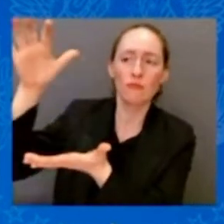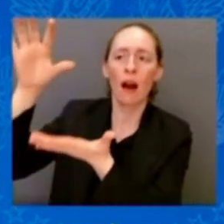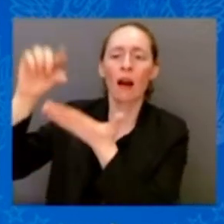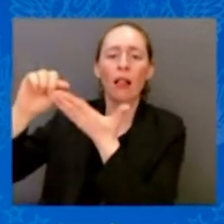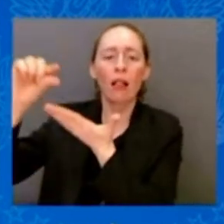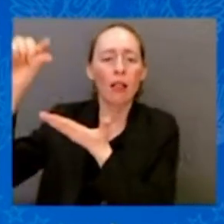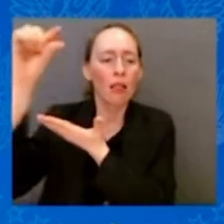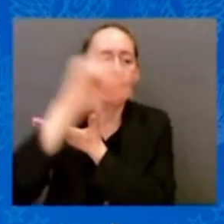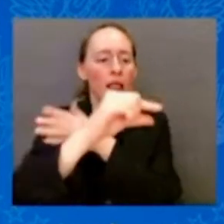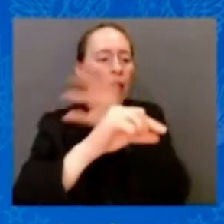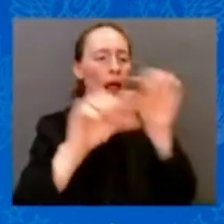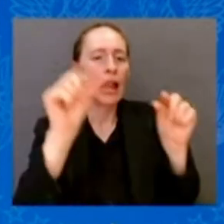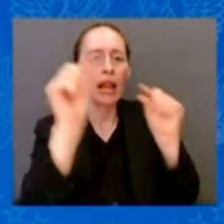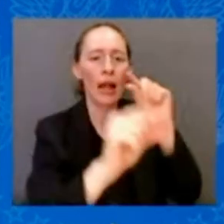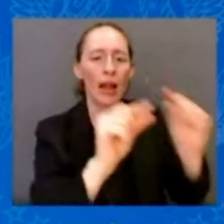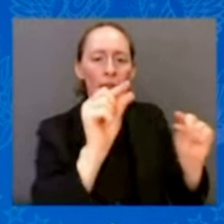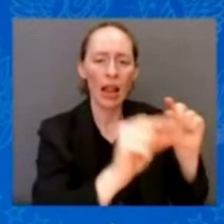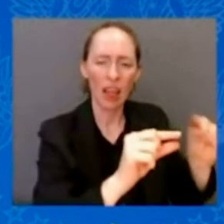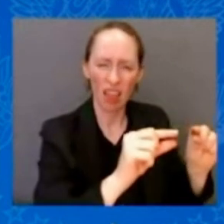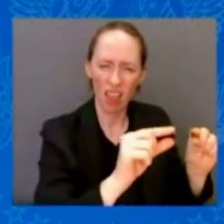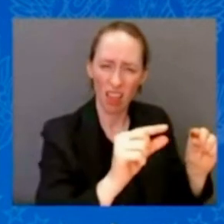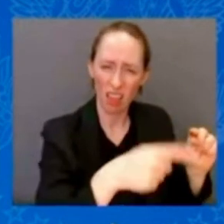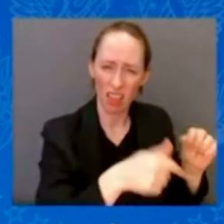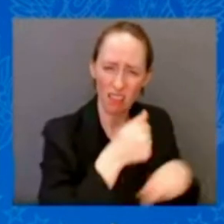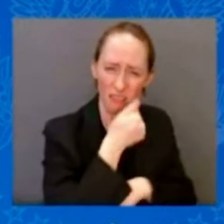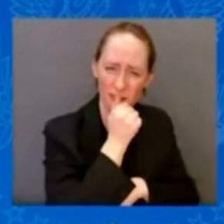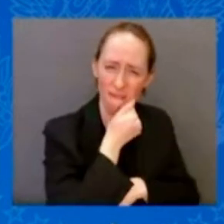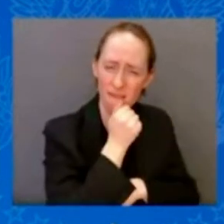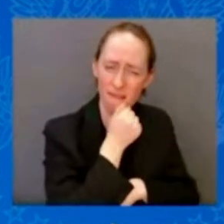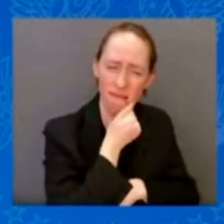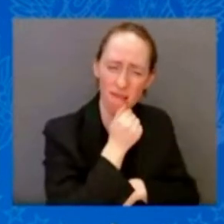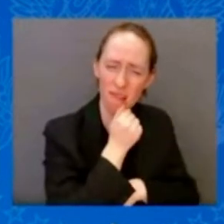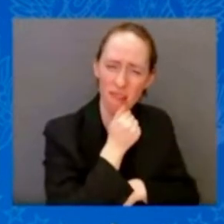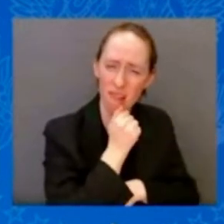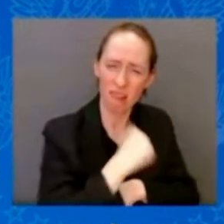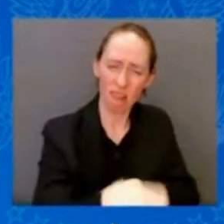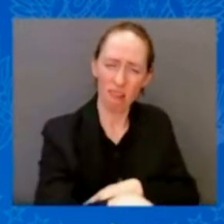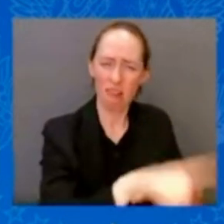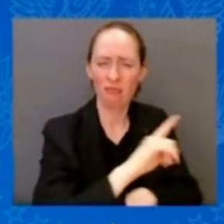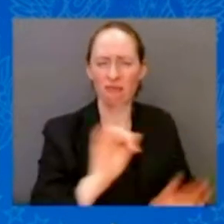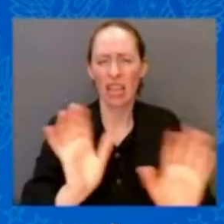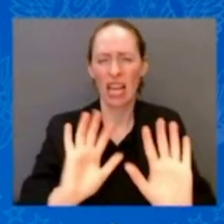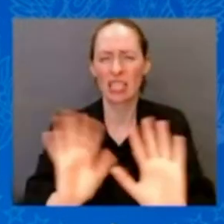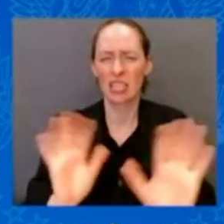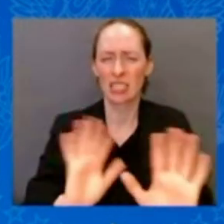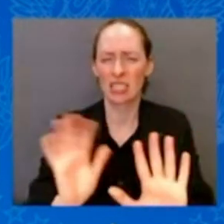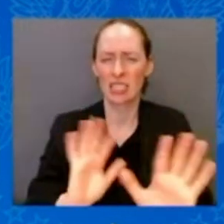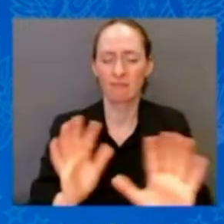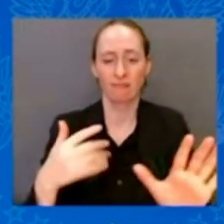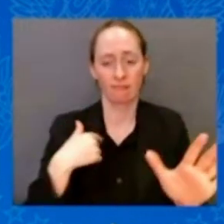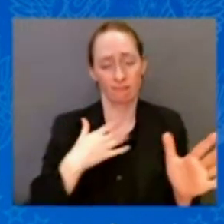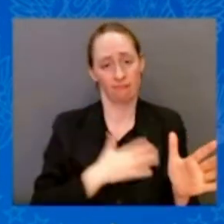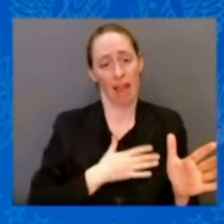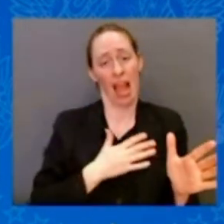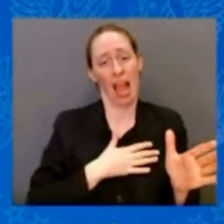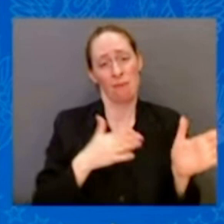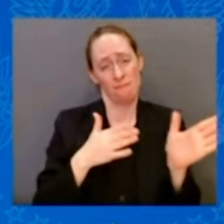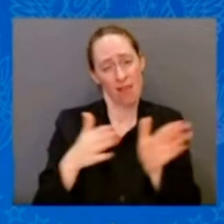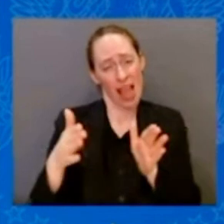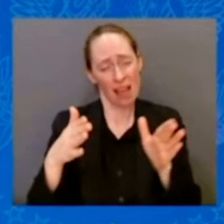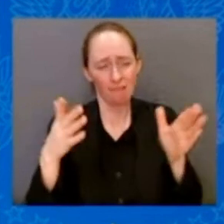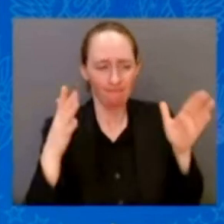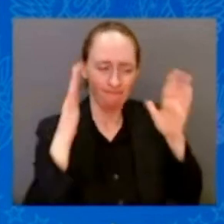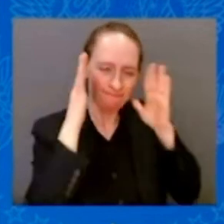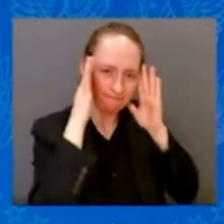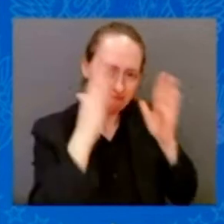— giving families and seniors just a little more breathing room, my dad would say — to lower